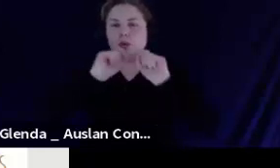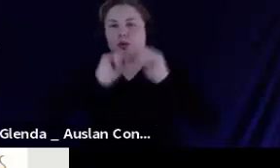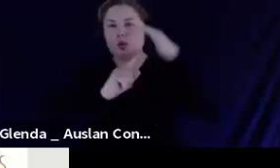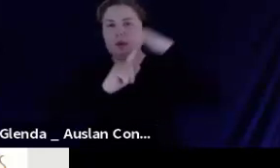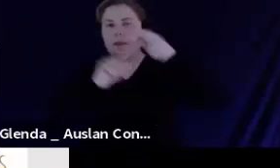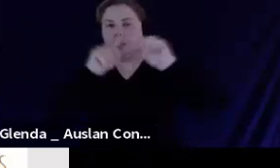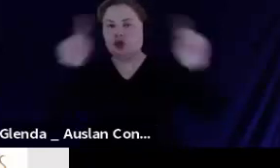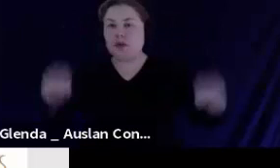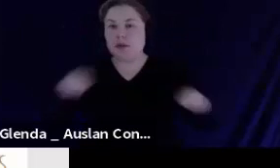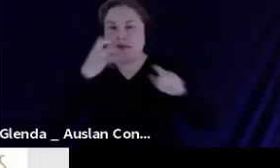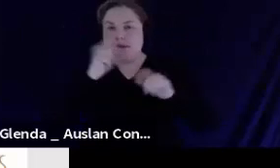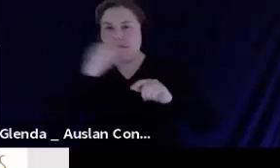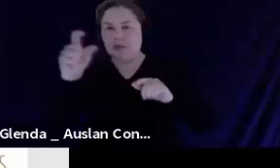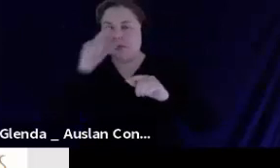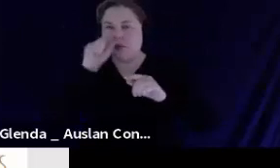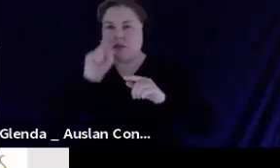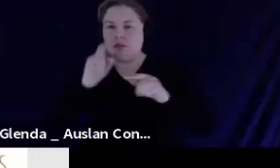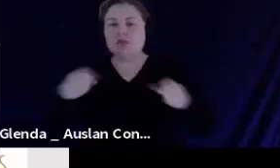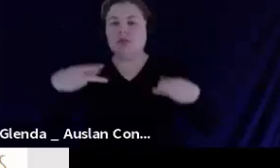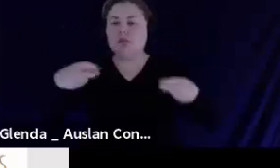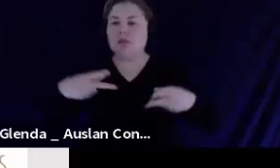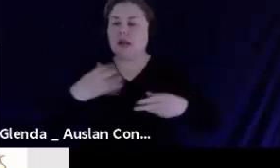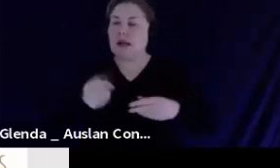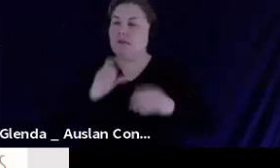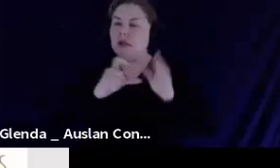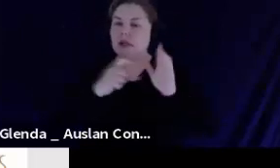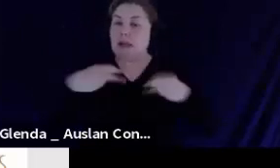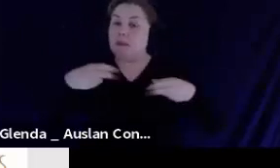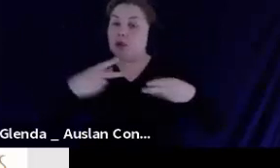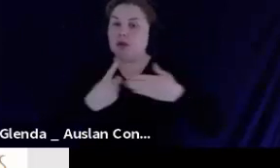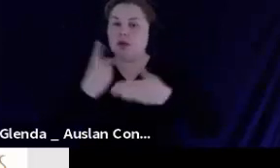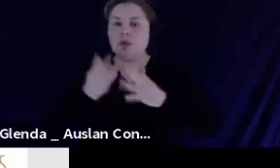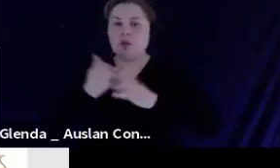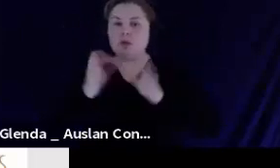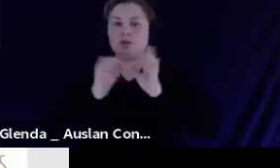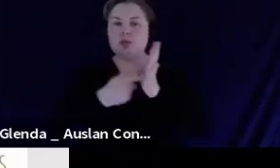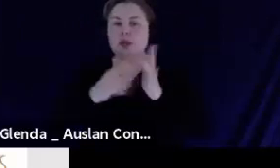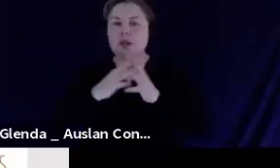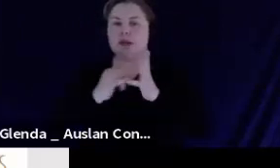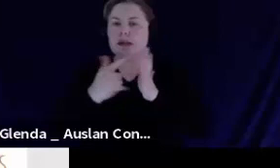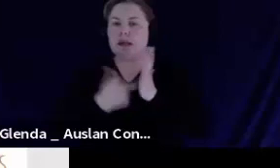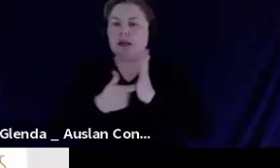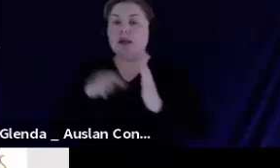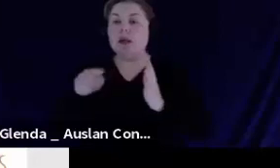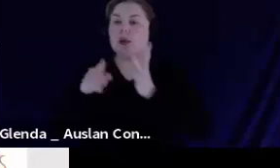also have captions available via the browser and the URL for that is now being put into the